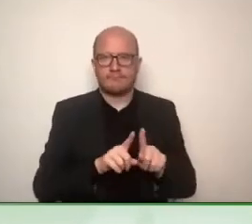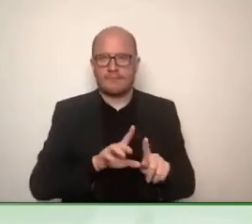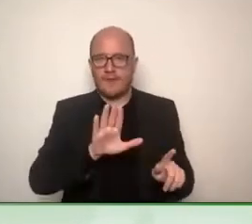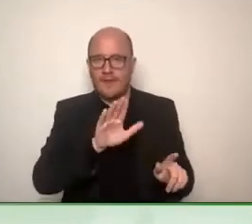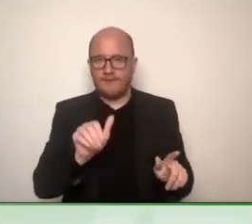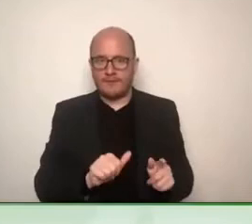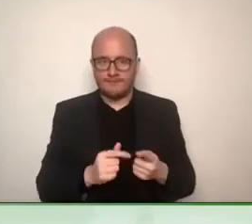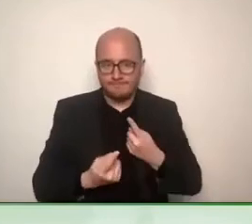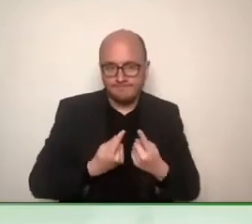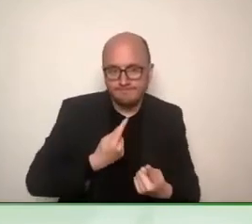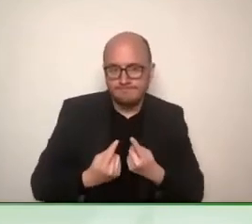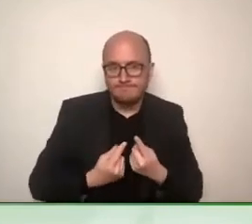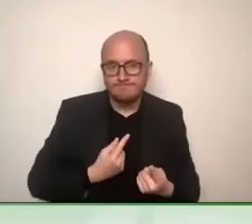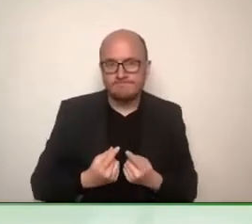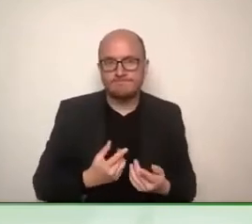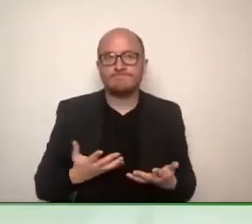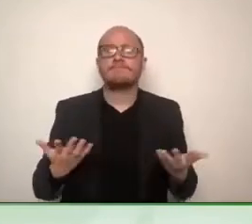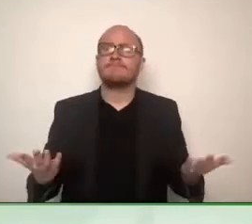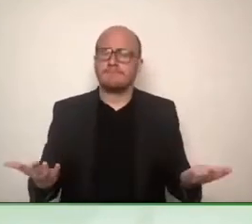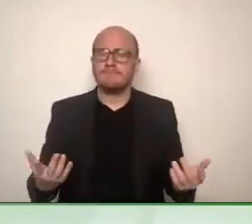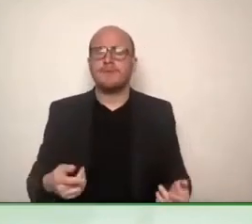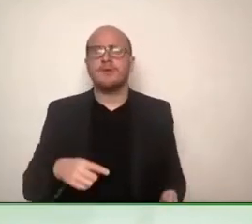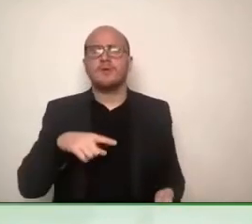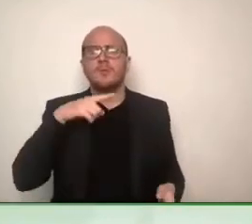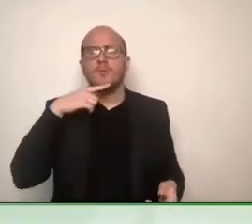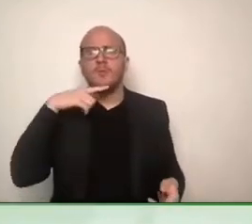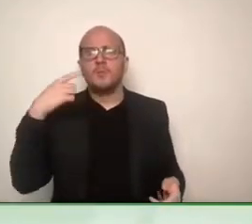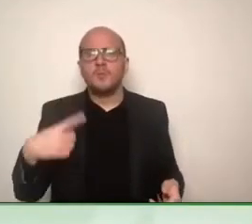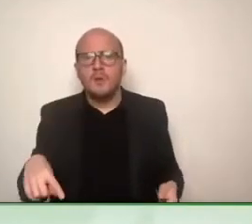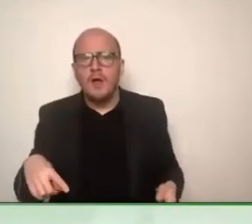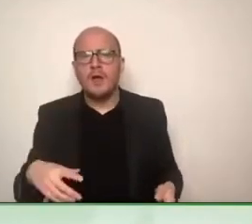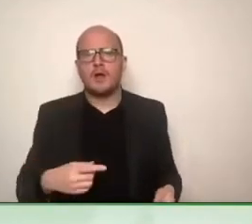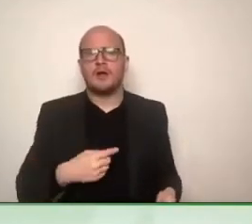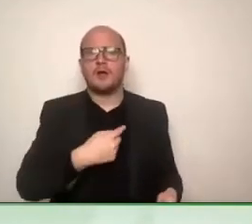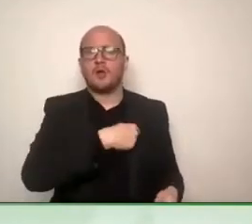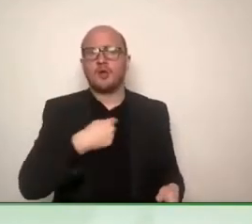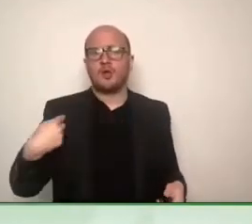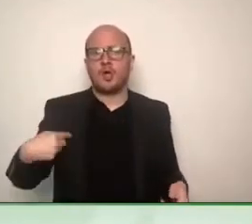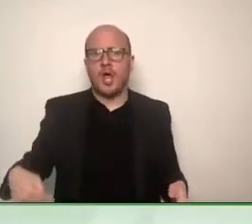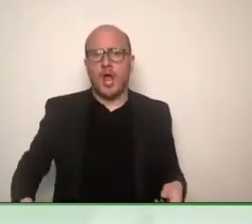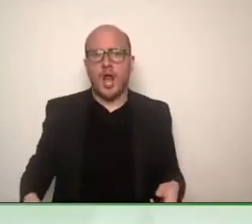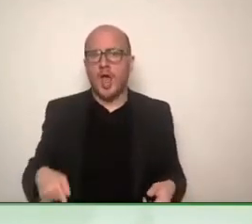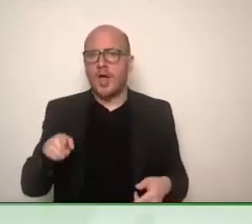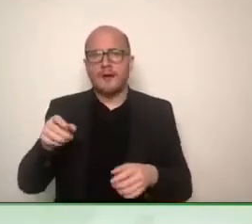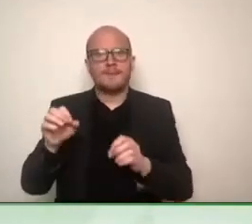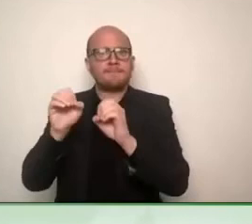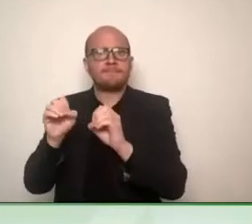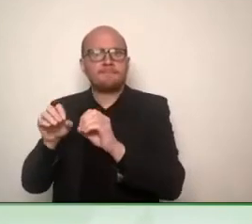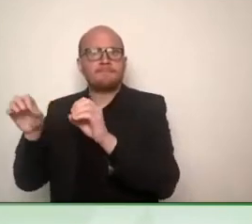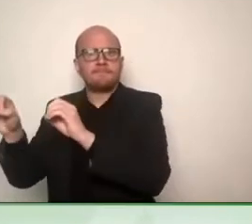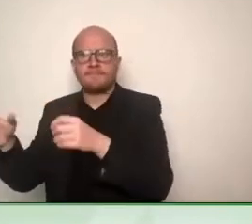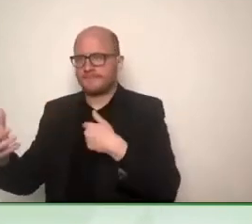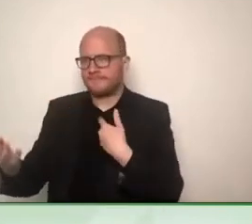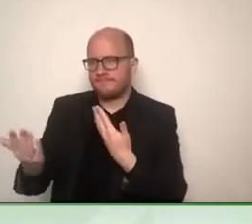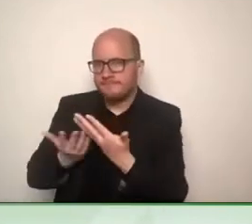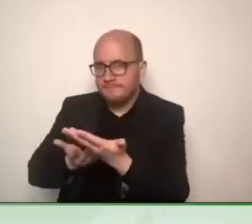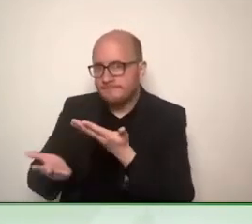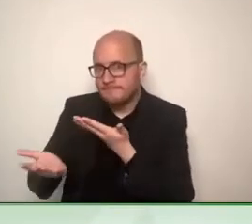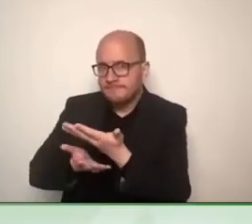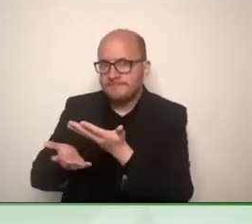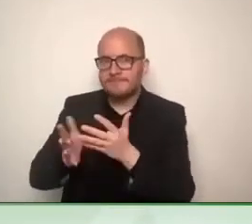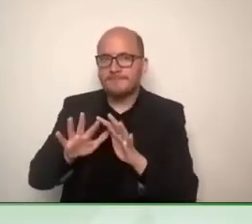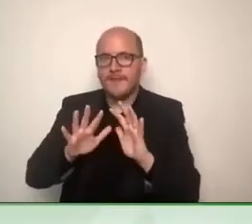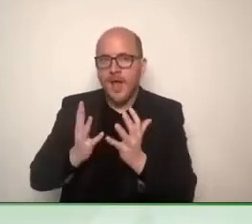are some similar organizations in mainly China and some other